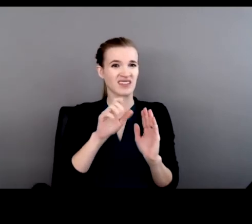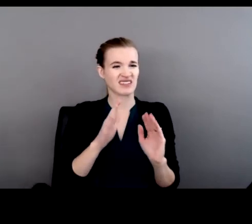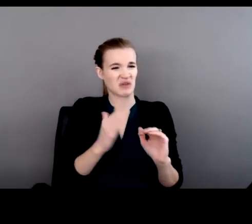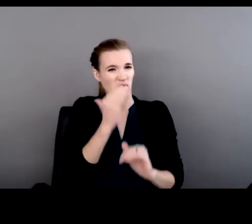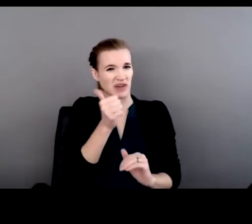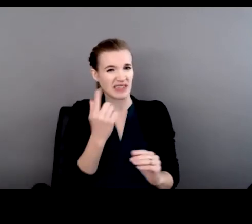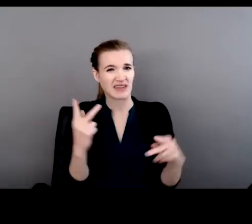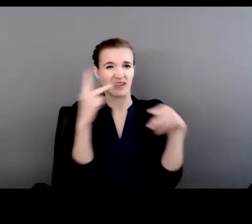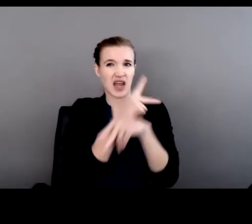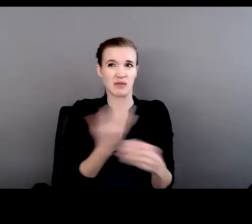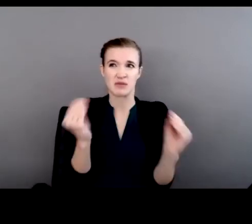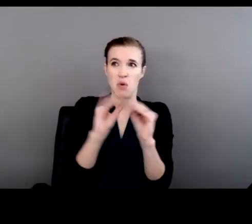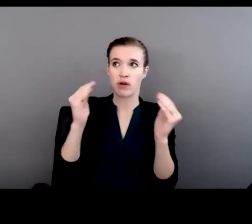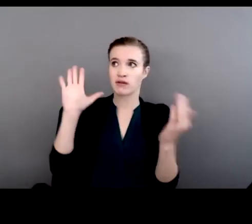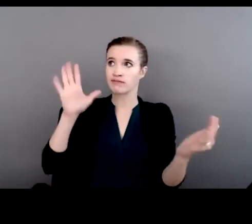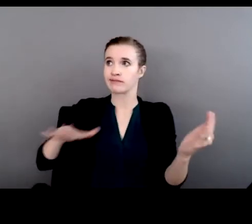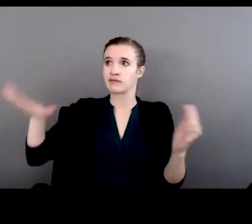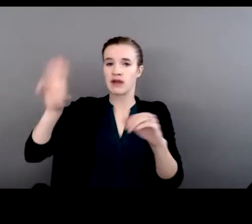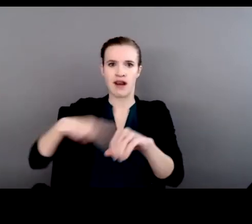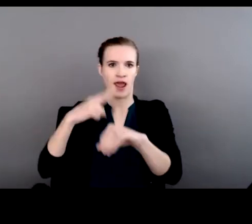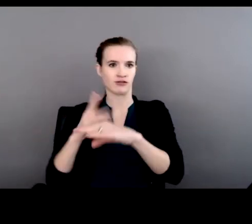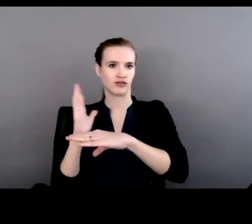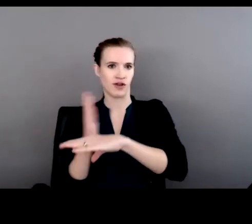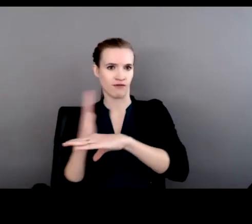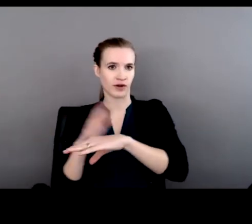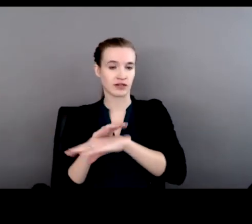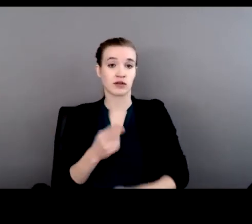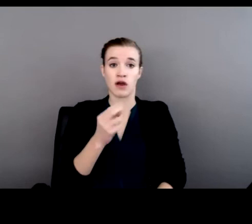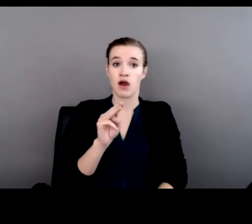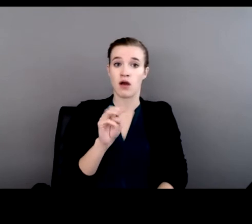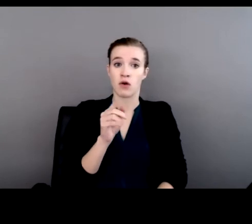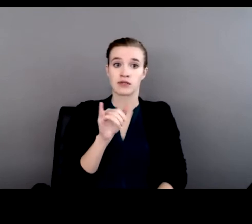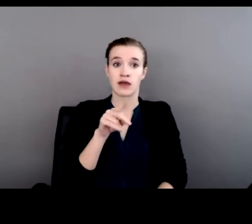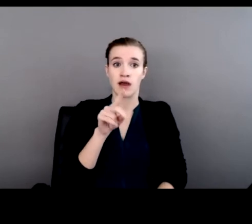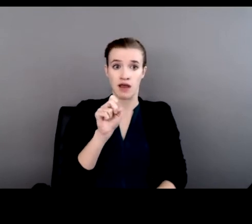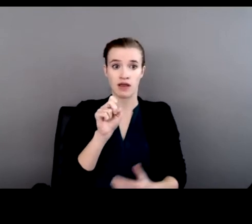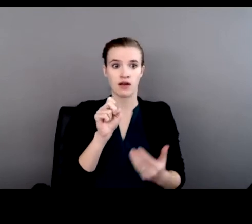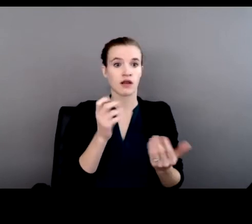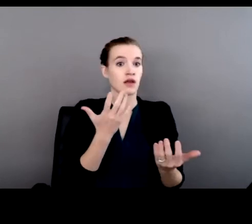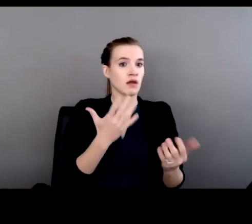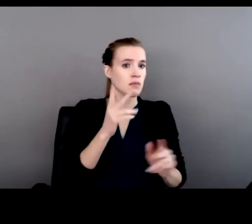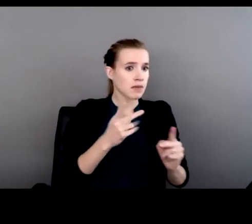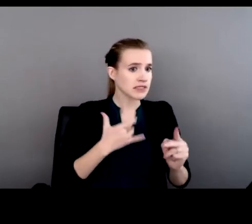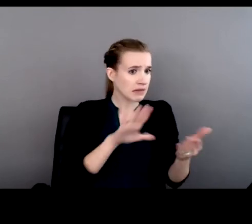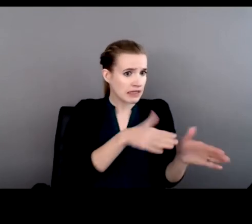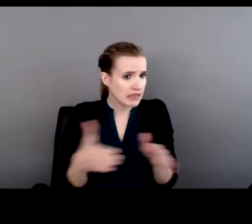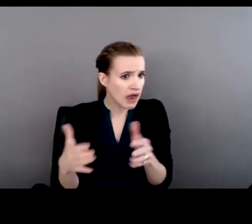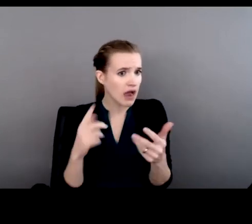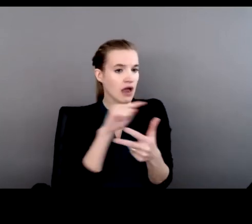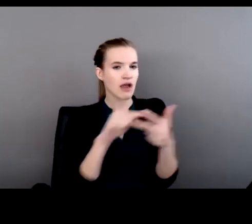average. Homicide, that's the third leading cause of death between ages 10 and